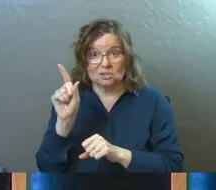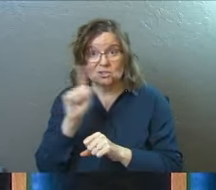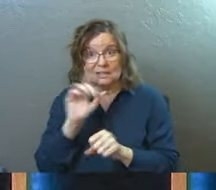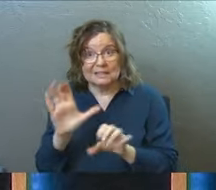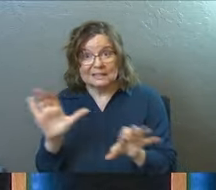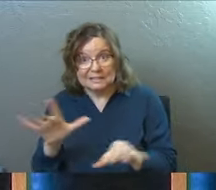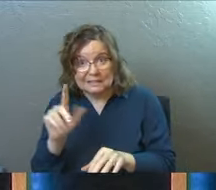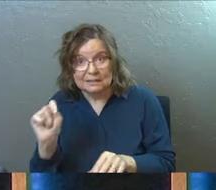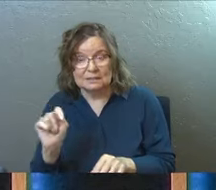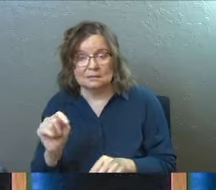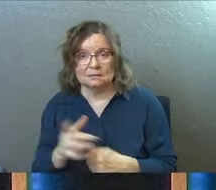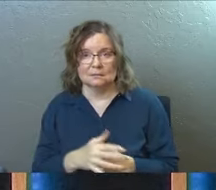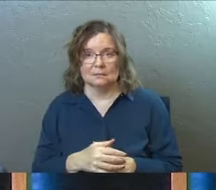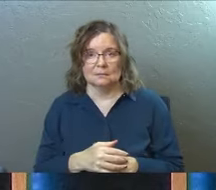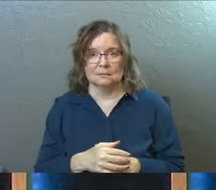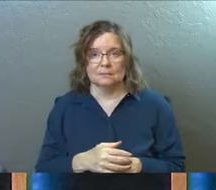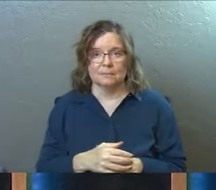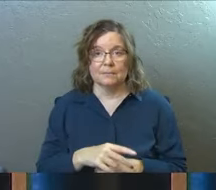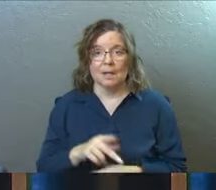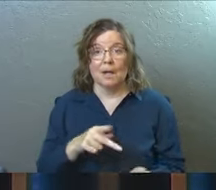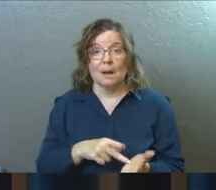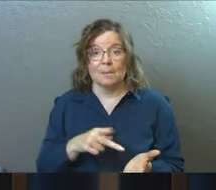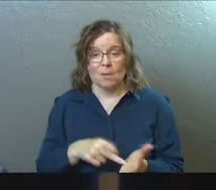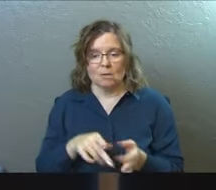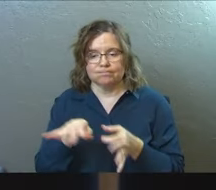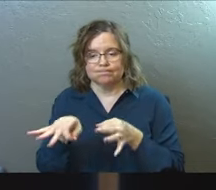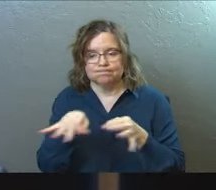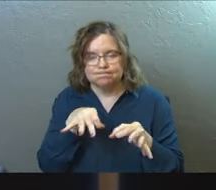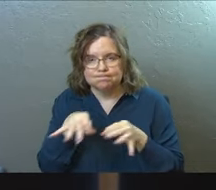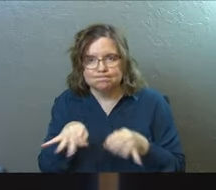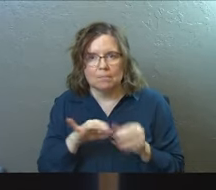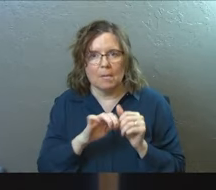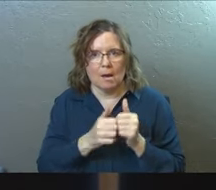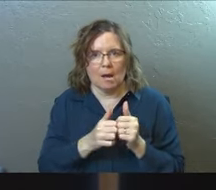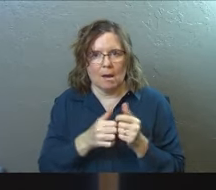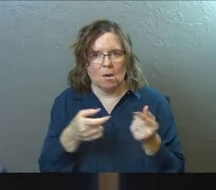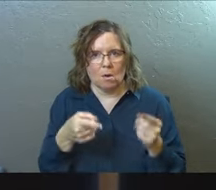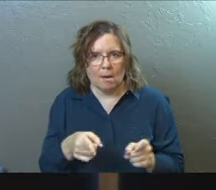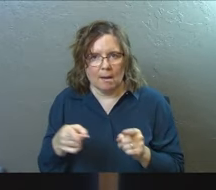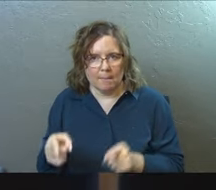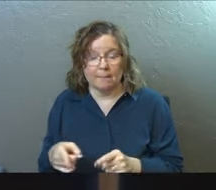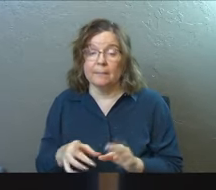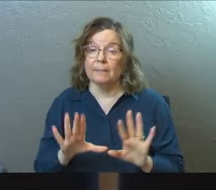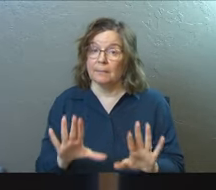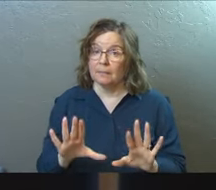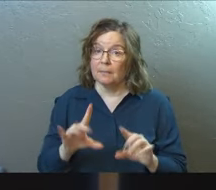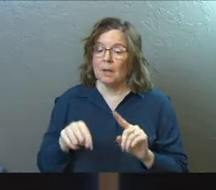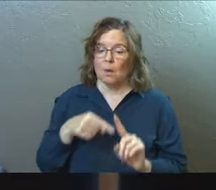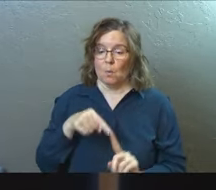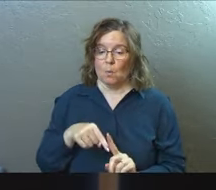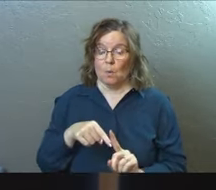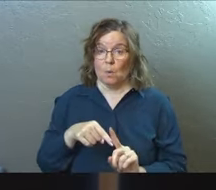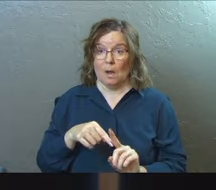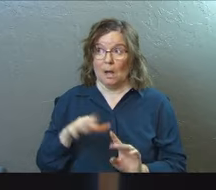did it. Jesus actually did it. And Paul's about to explain to you how all of that happened. But when he tore down the wall of